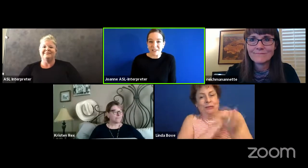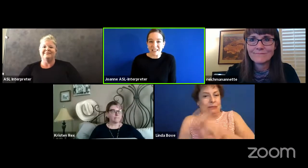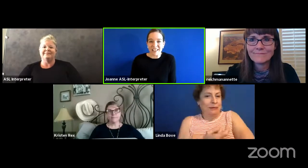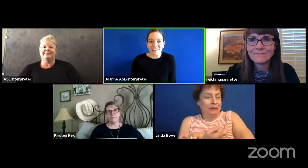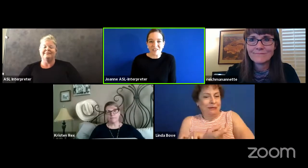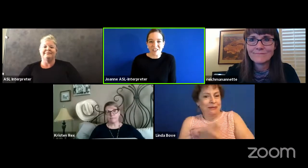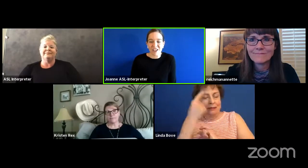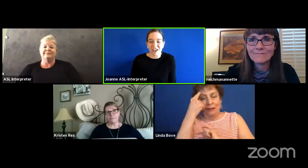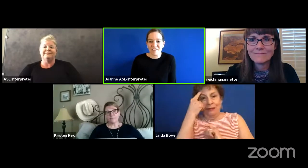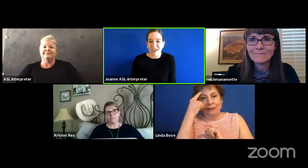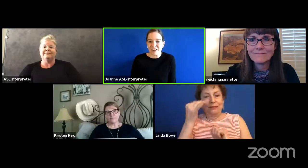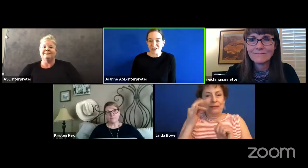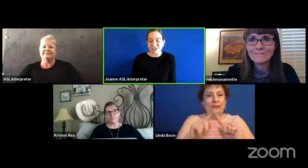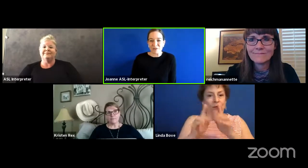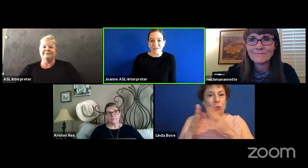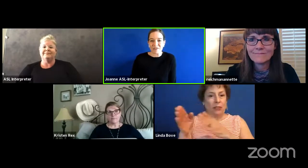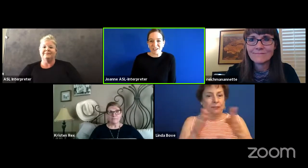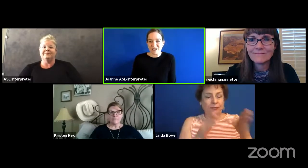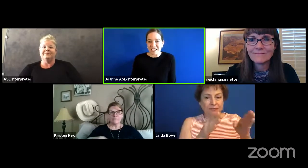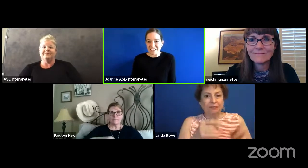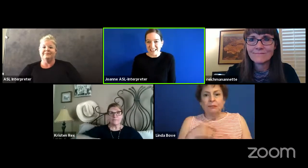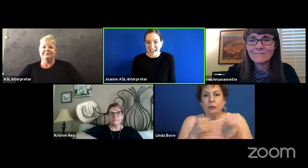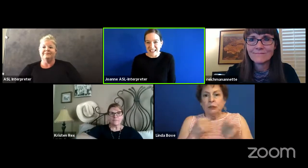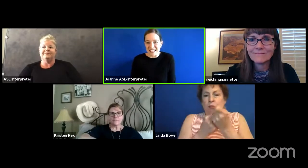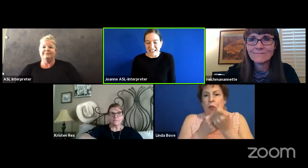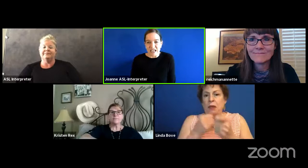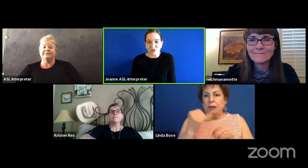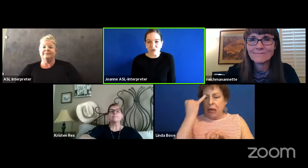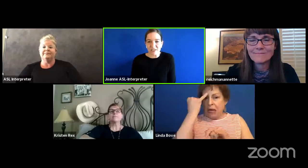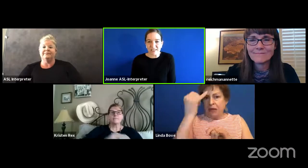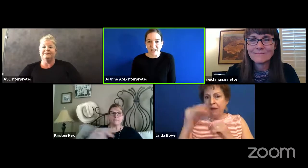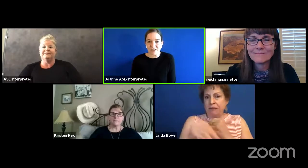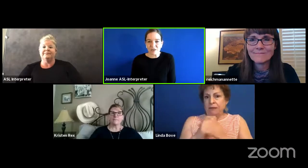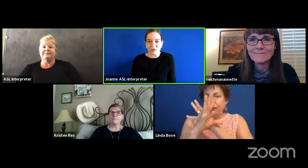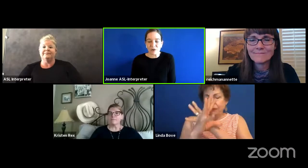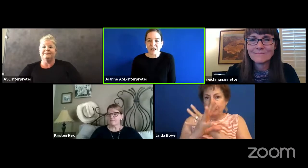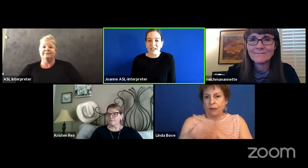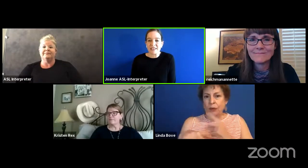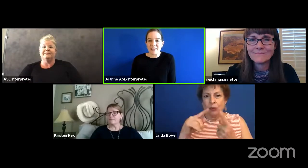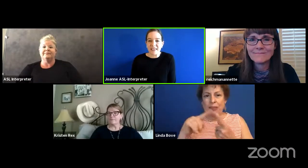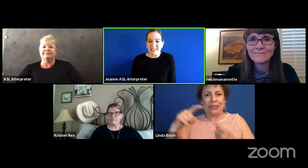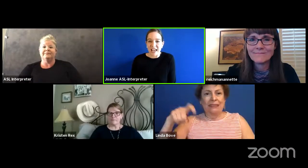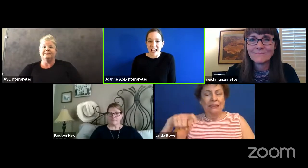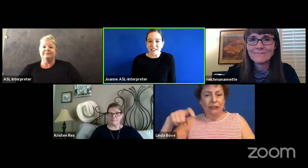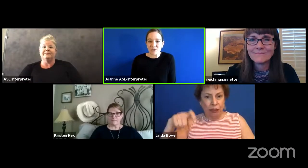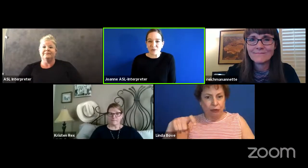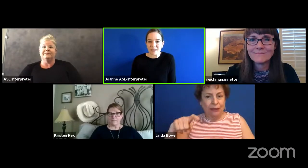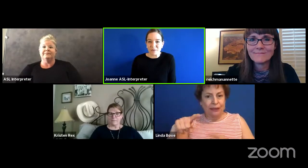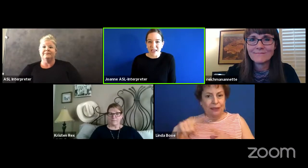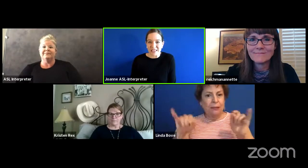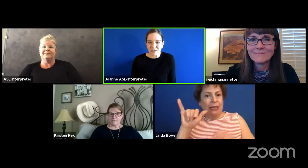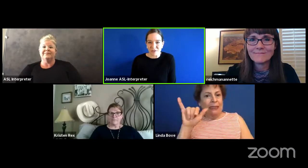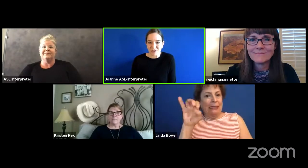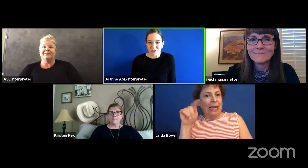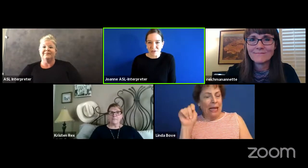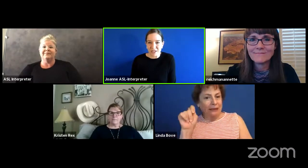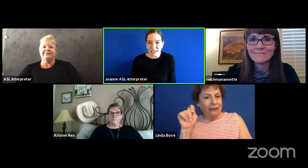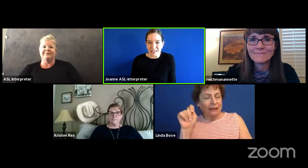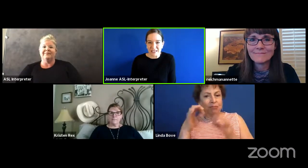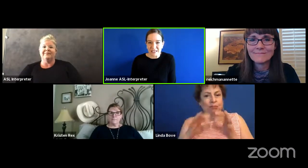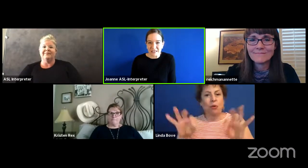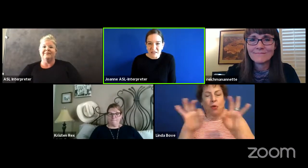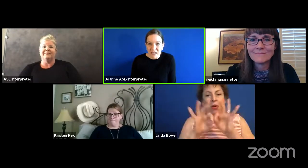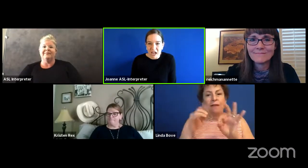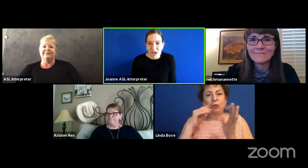And typically there's a lot of energy with fear and anxiety and you just had to set that aside and do what's best for the